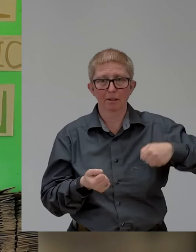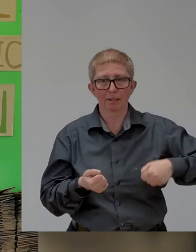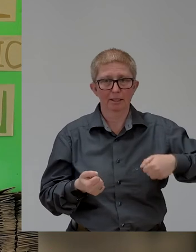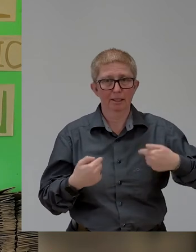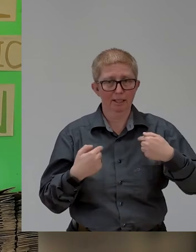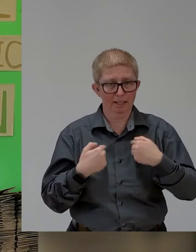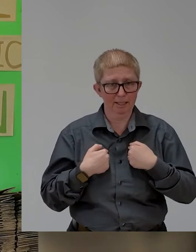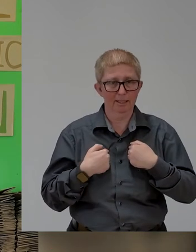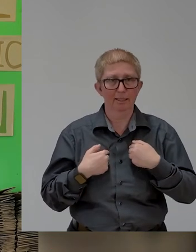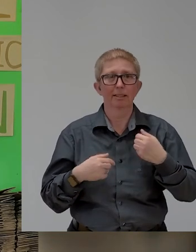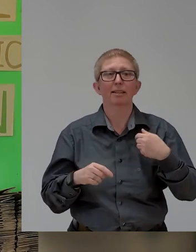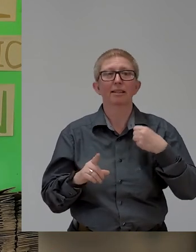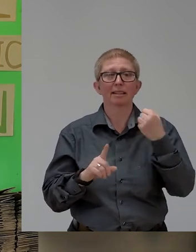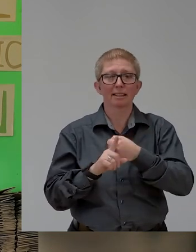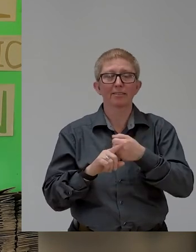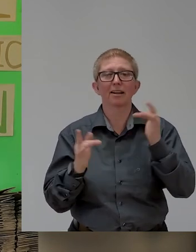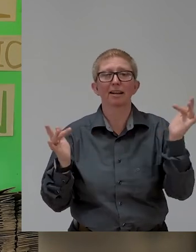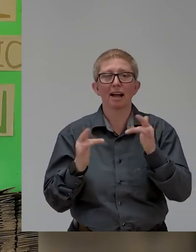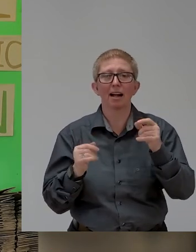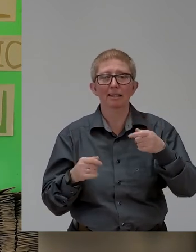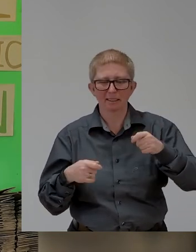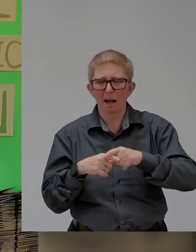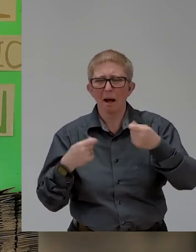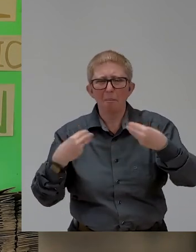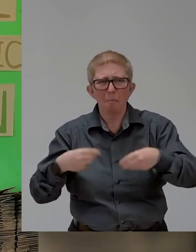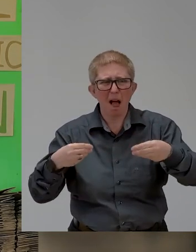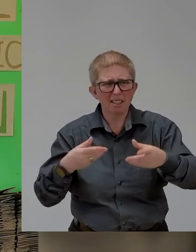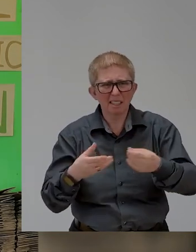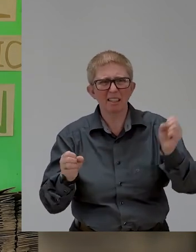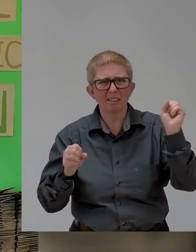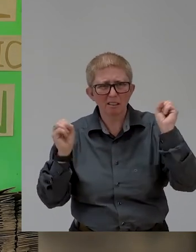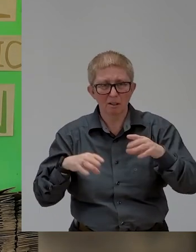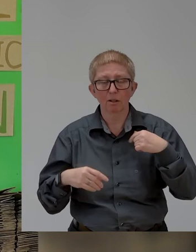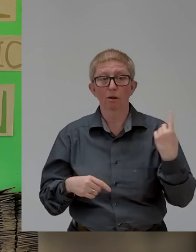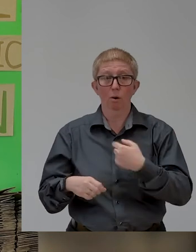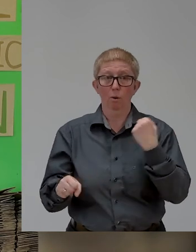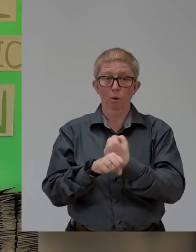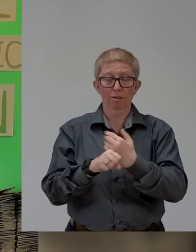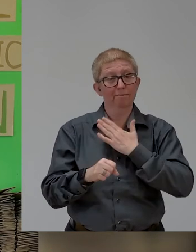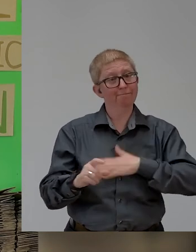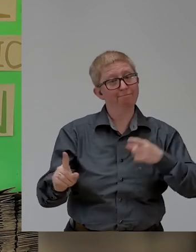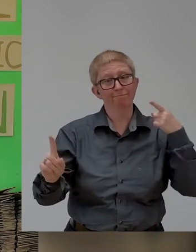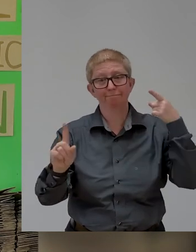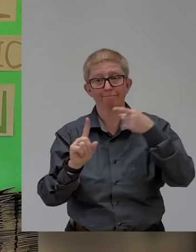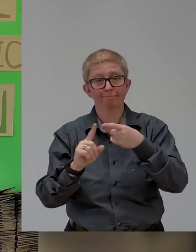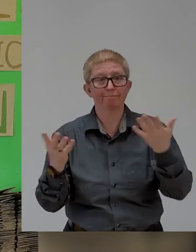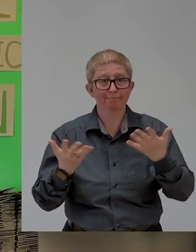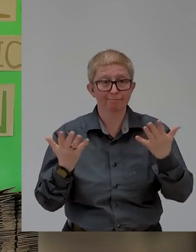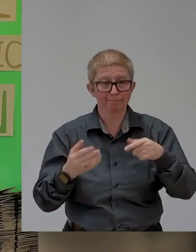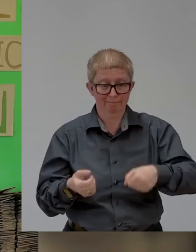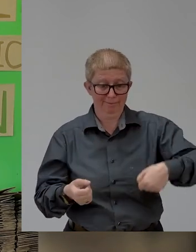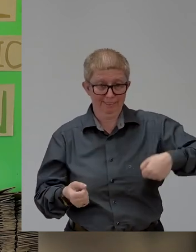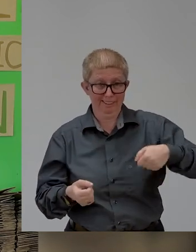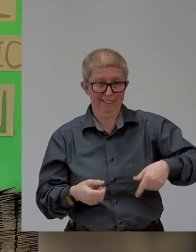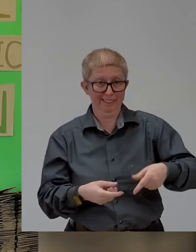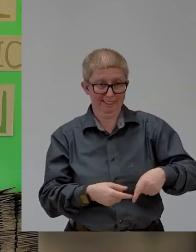and we fight against plastic pollution in sign language. Together, we want to reserve the entrepaper big sector. We create